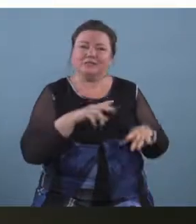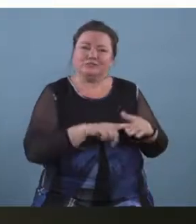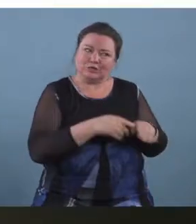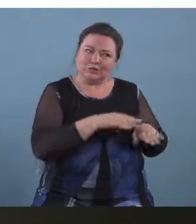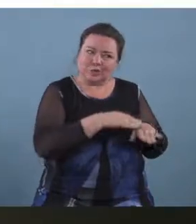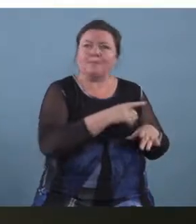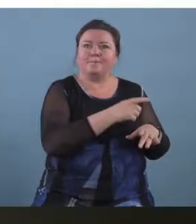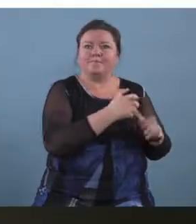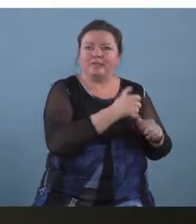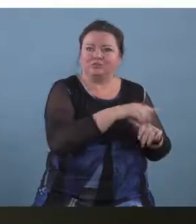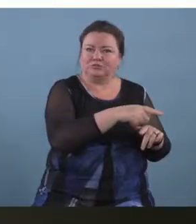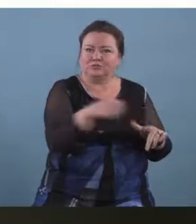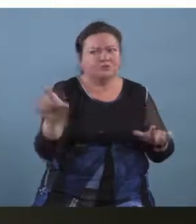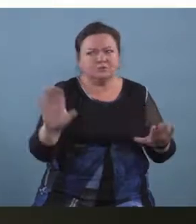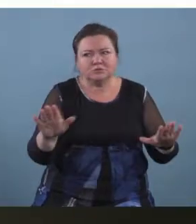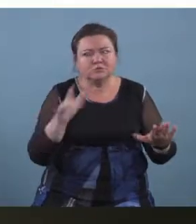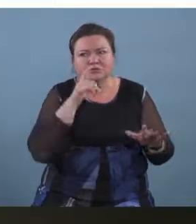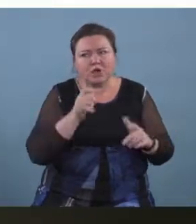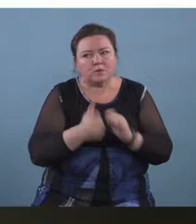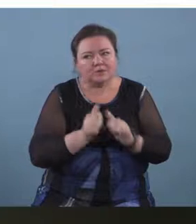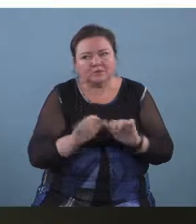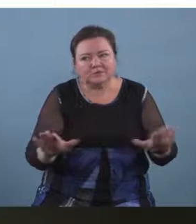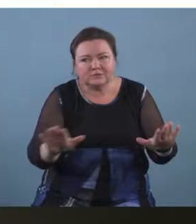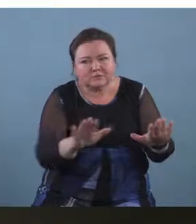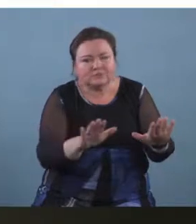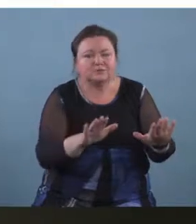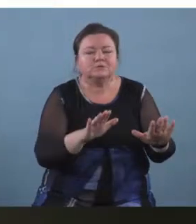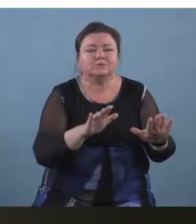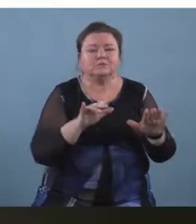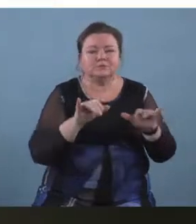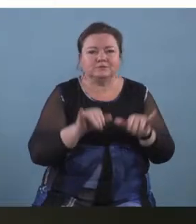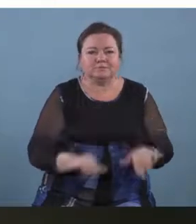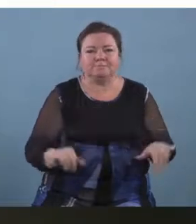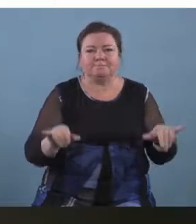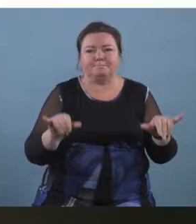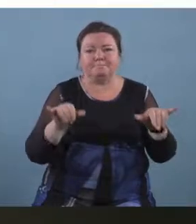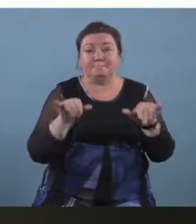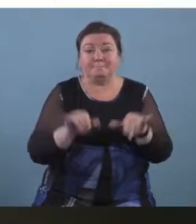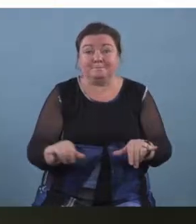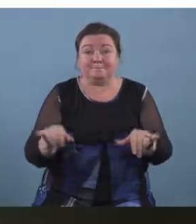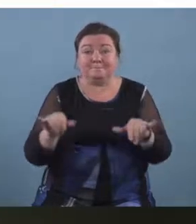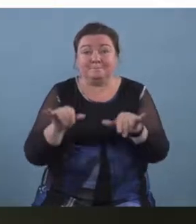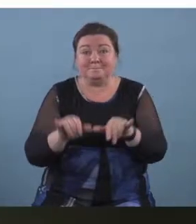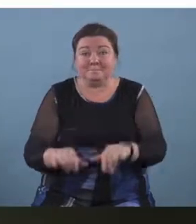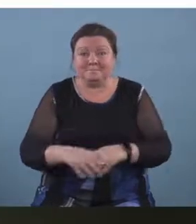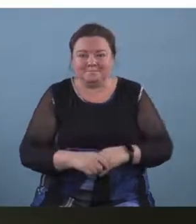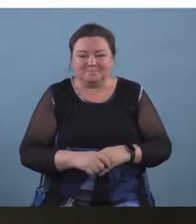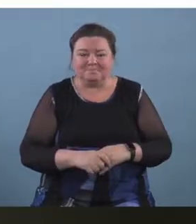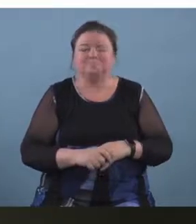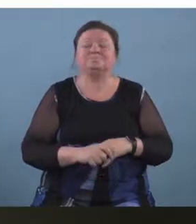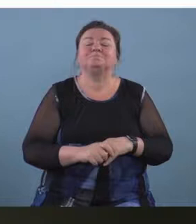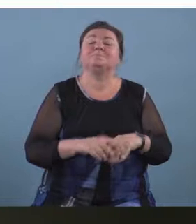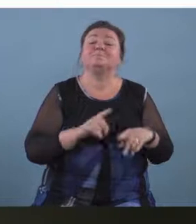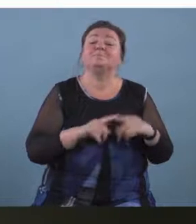remind them that this is not a race you need to be steady and so um an activity that i